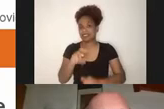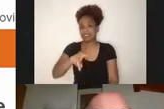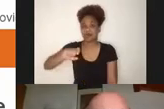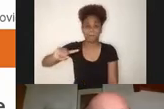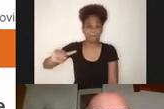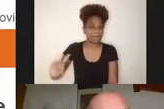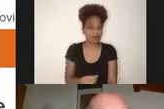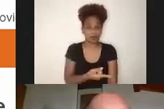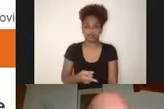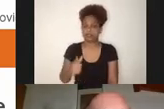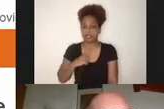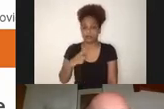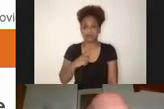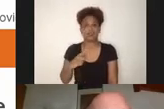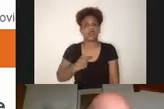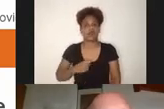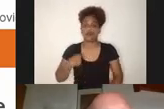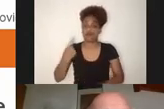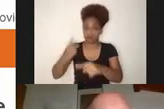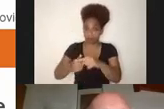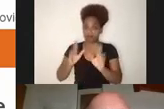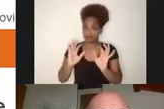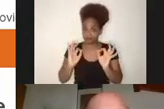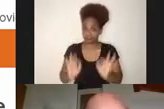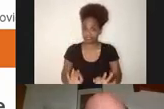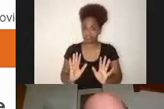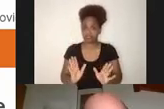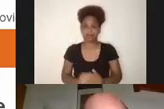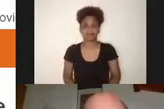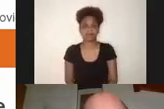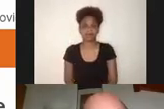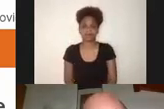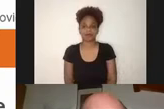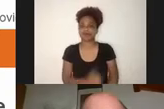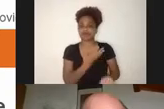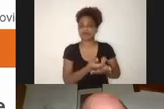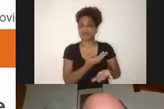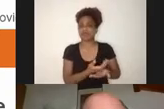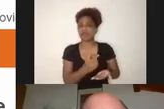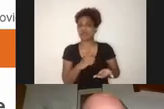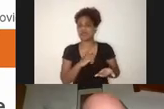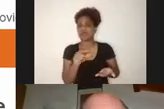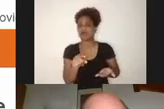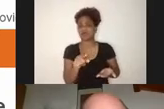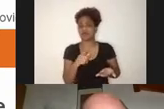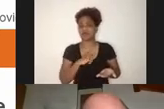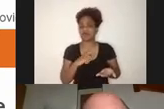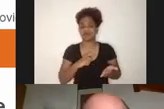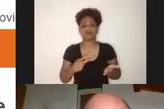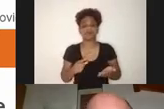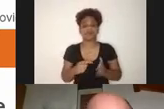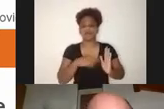downloaded the most recent data yesterday from the WHO and 150